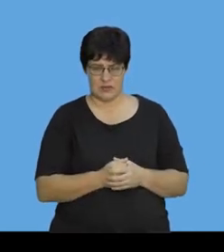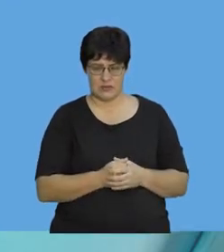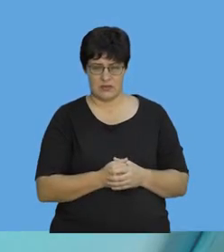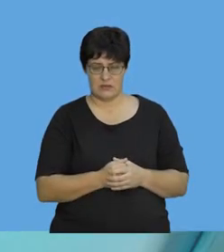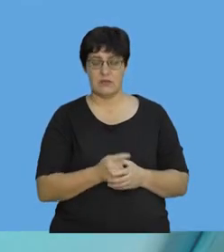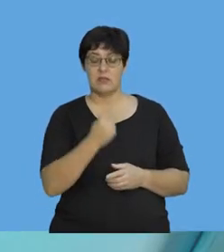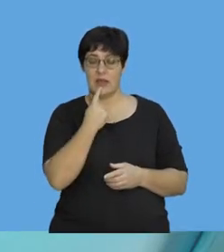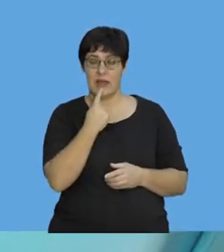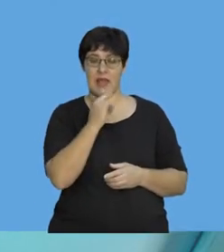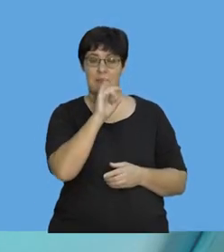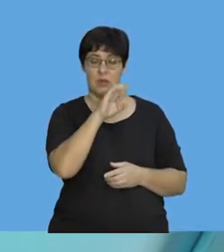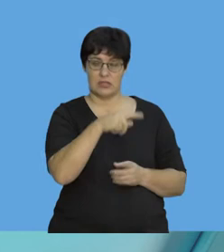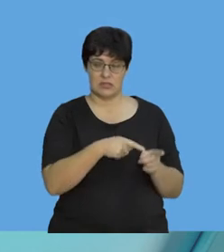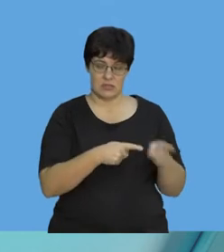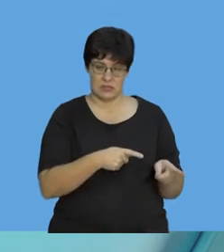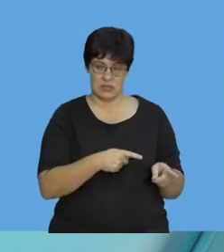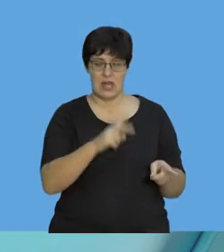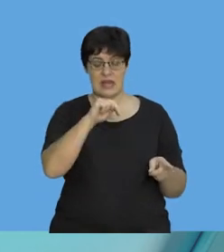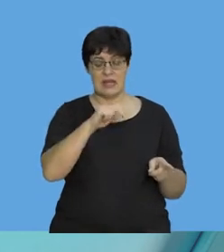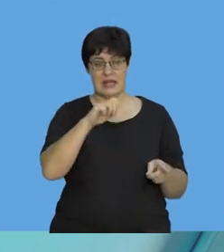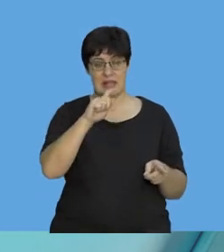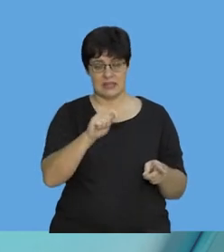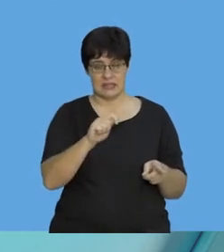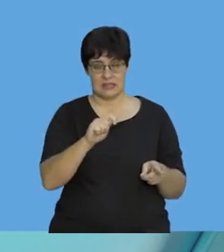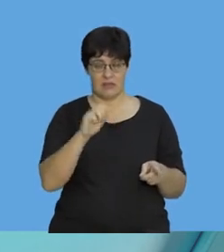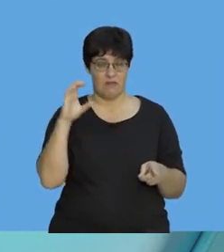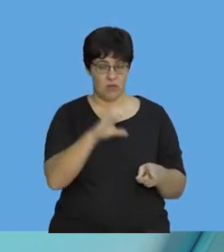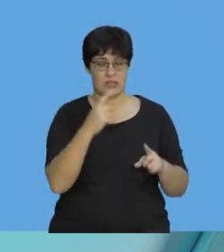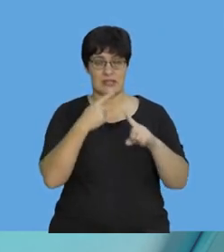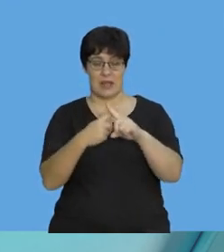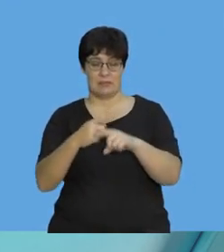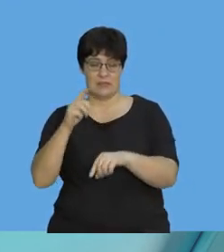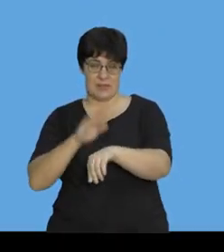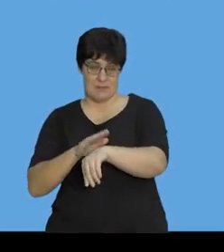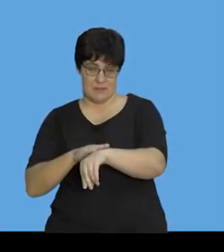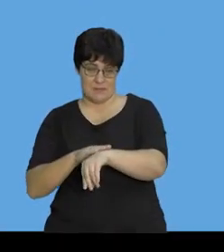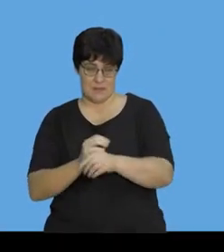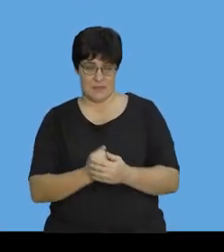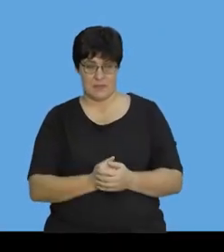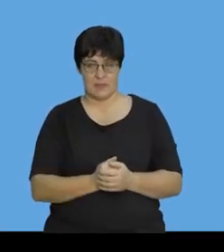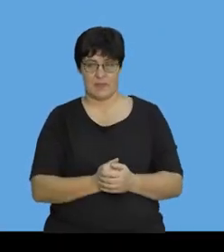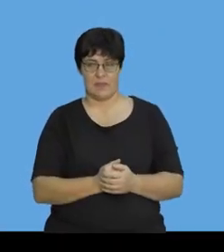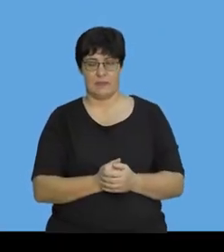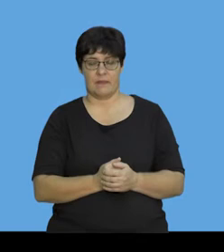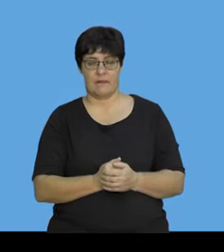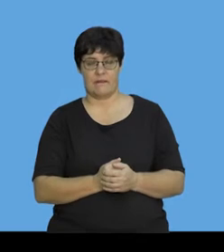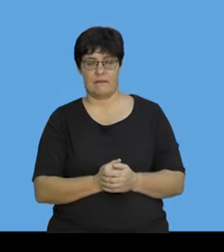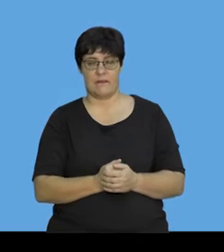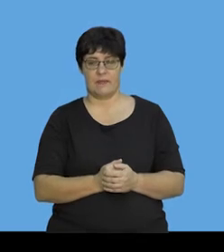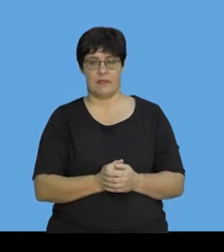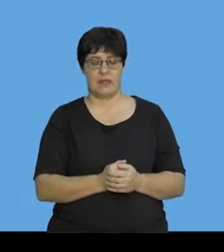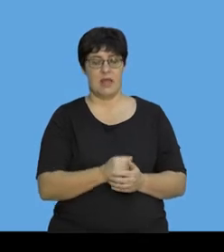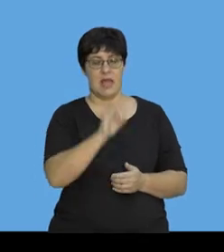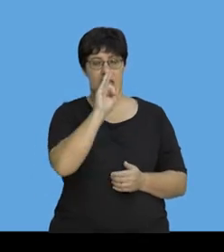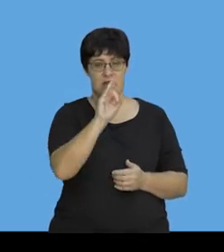impulse is net force times time, okay? So, I've just said to you that impulse